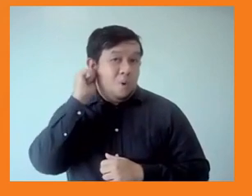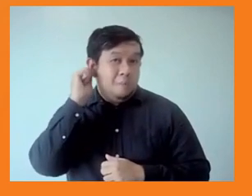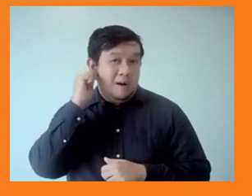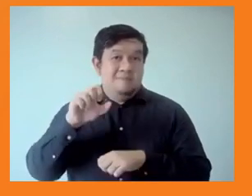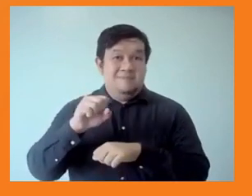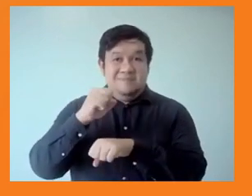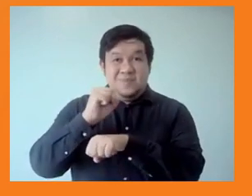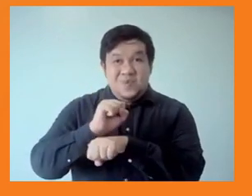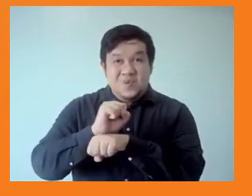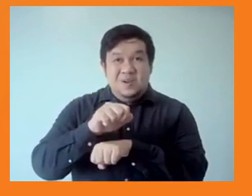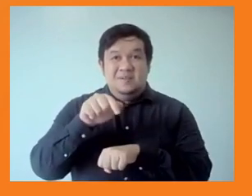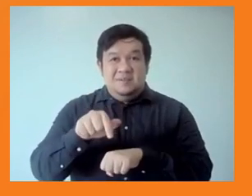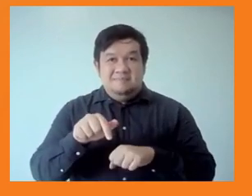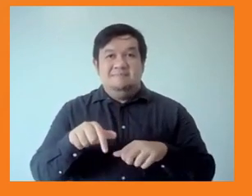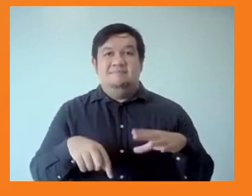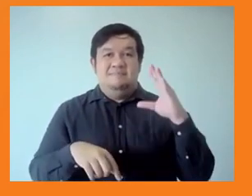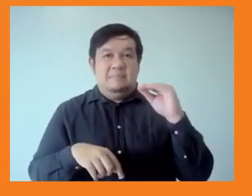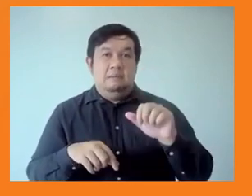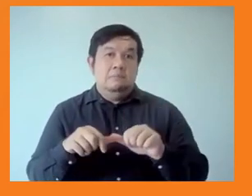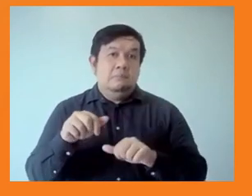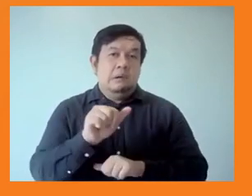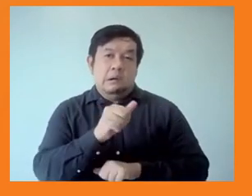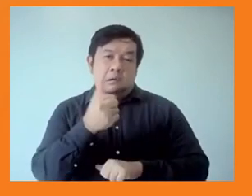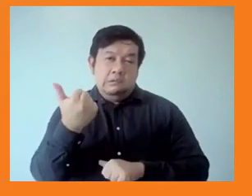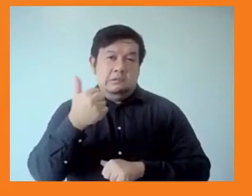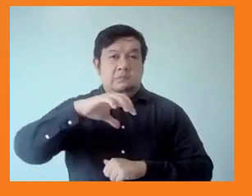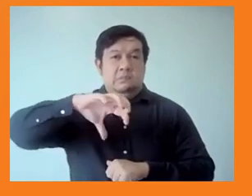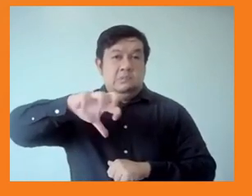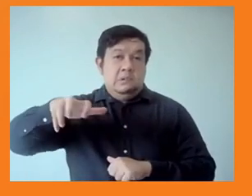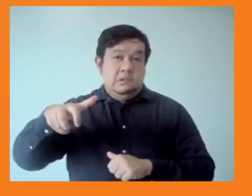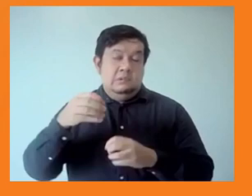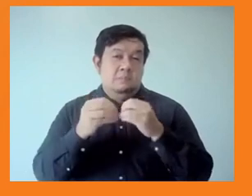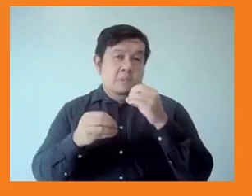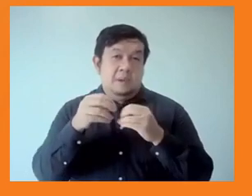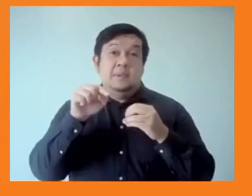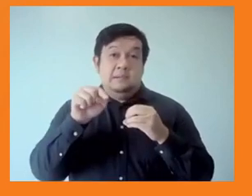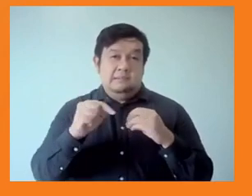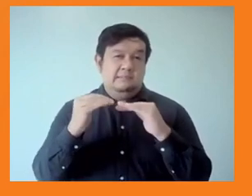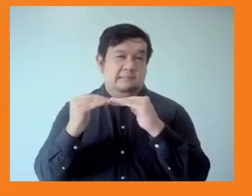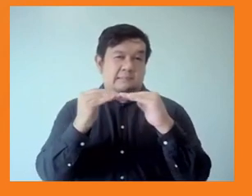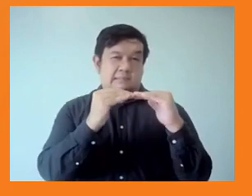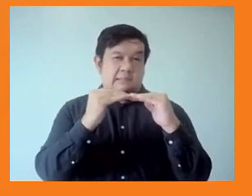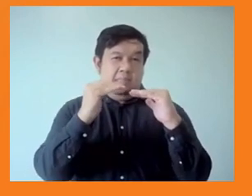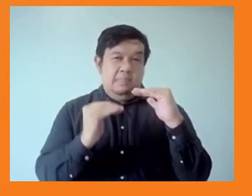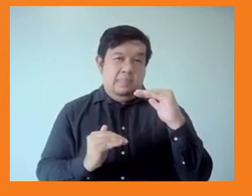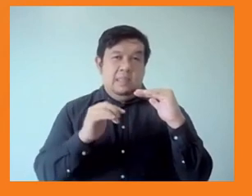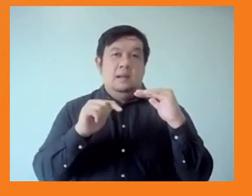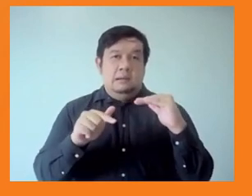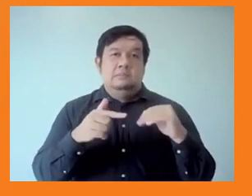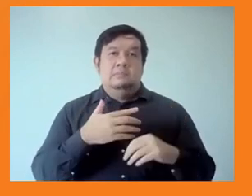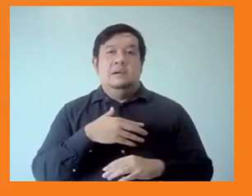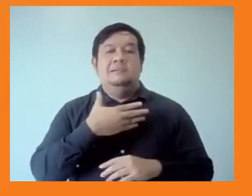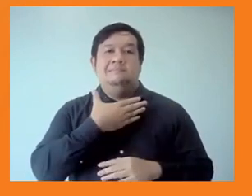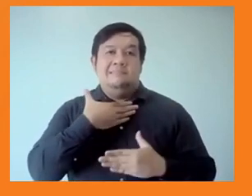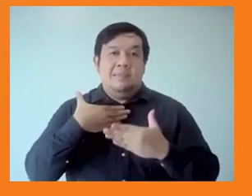other countries lack adequate laws to protect women against sexual harassment and rape at work. And there's a